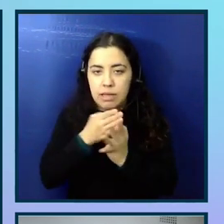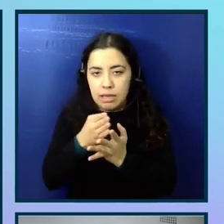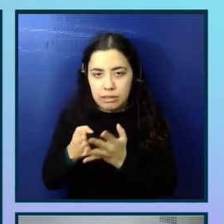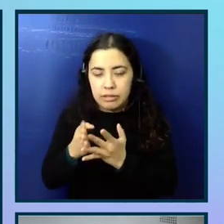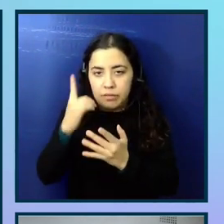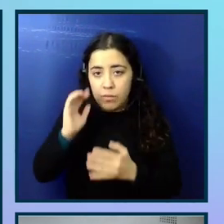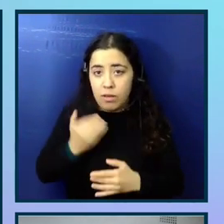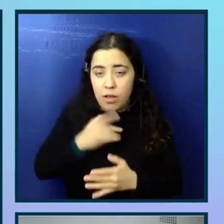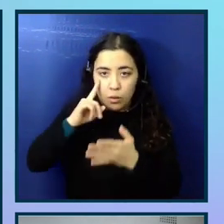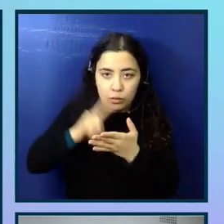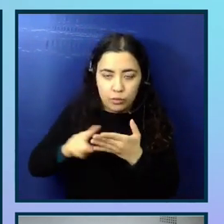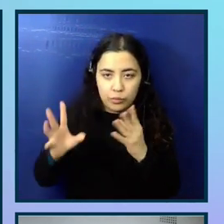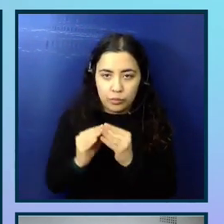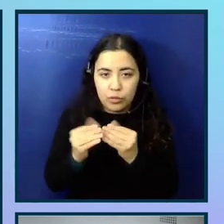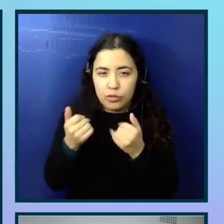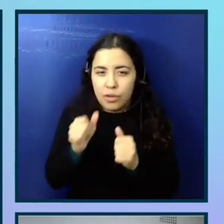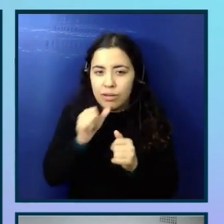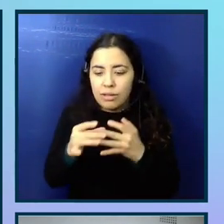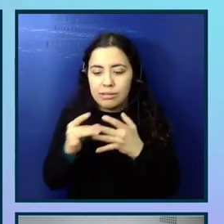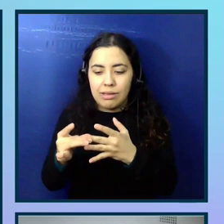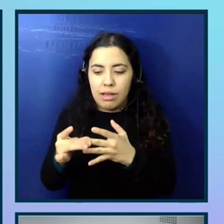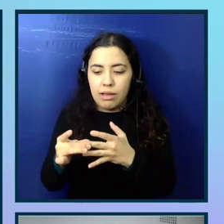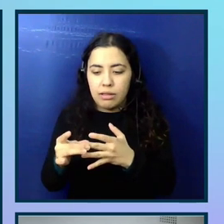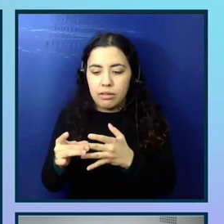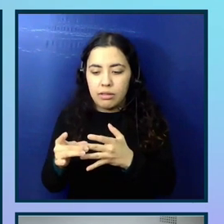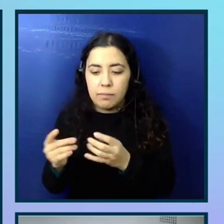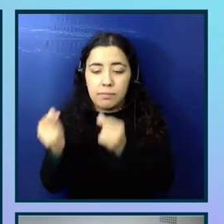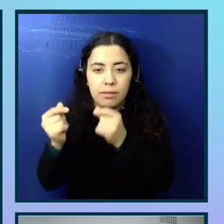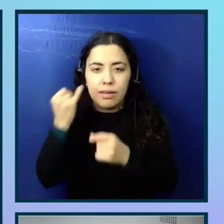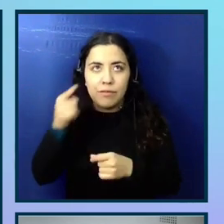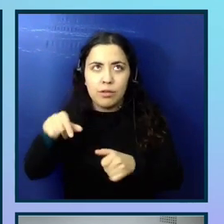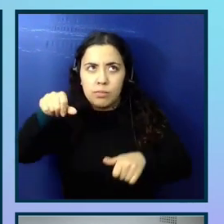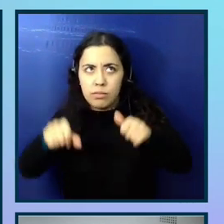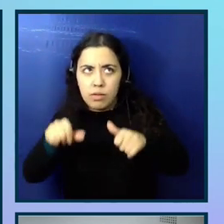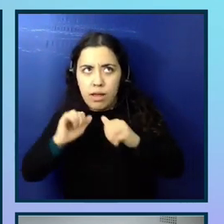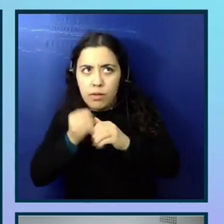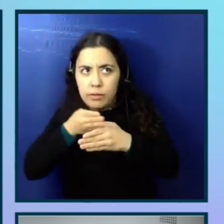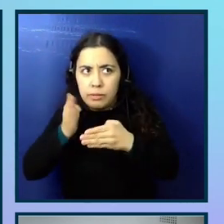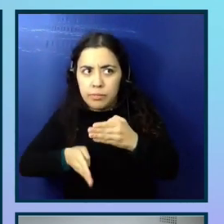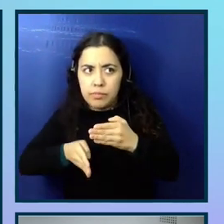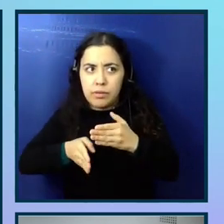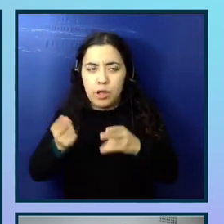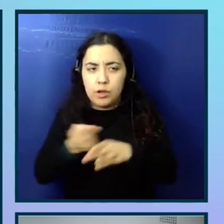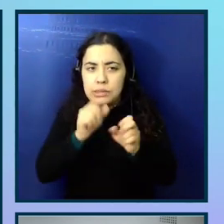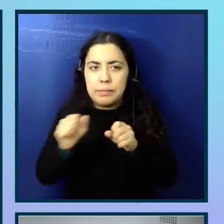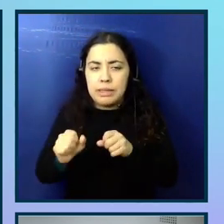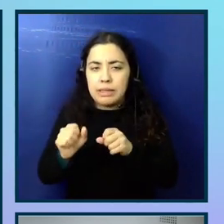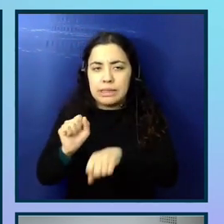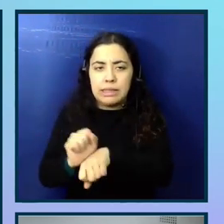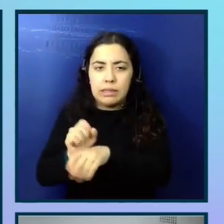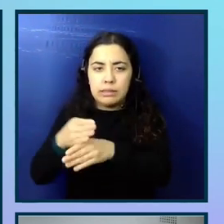terms of trying not to guide a participant straight away if they're unsure on how to complete like a usability task, for example,